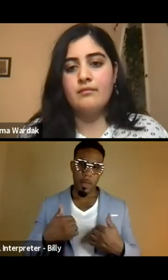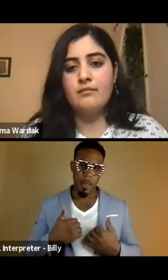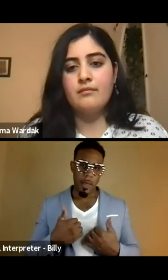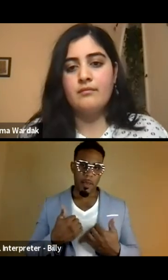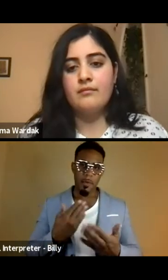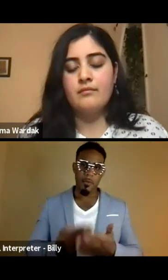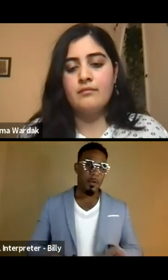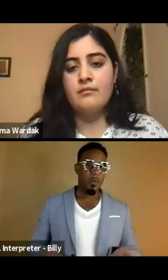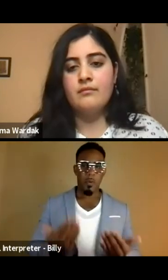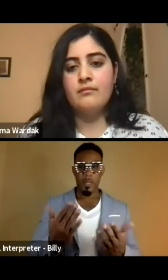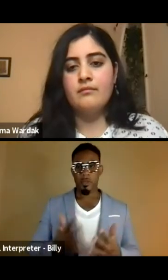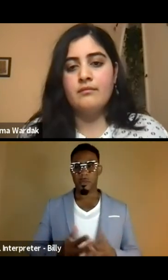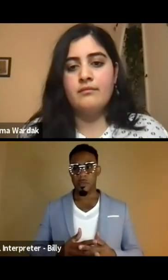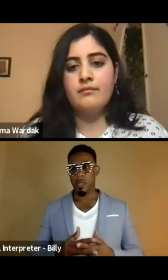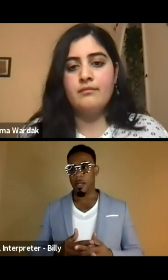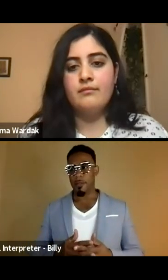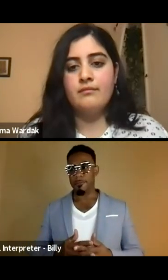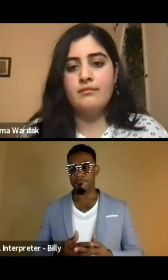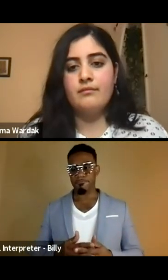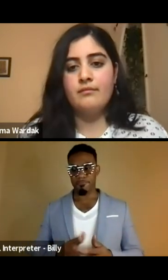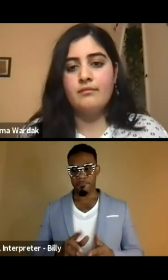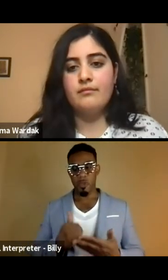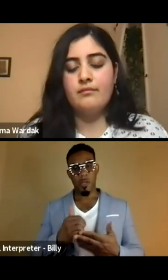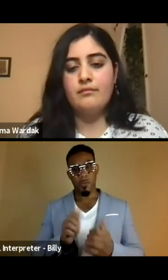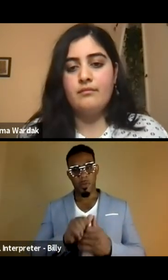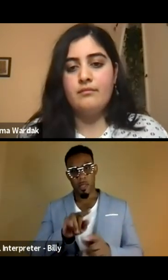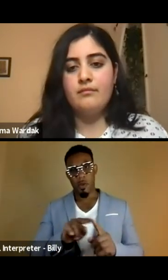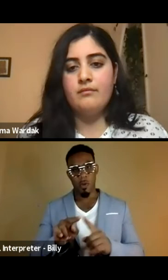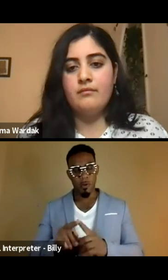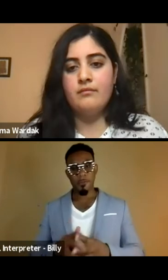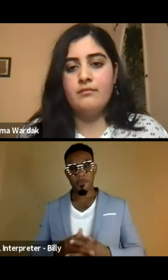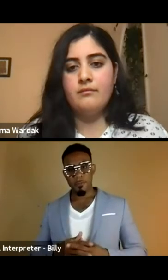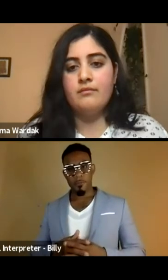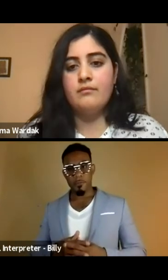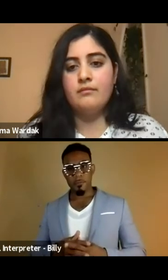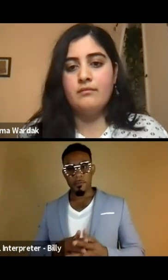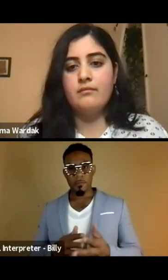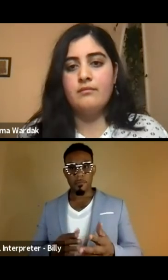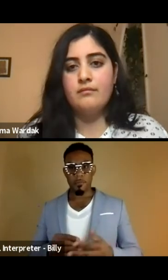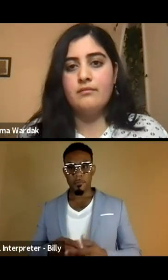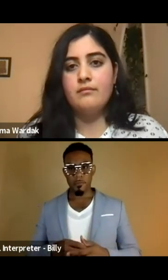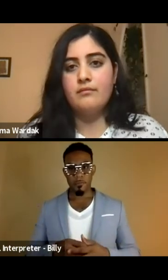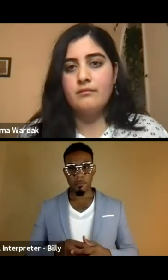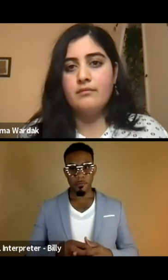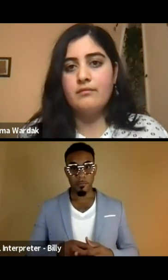fundraiser, um, to help with that as well. And, um,